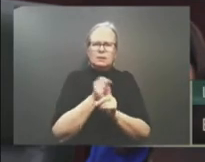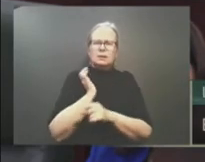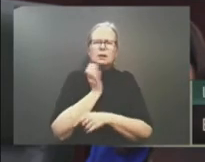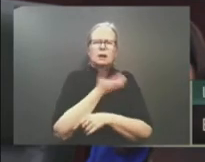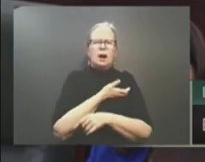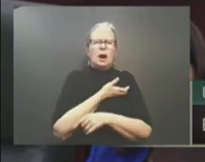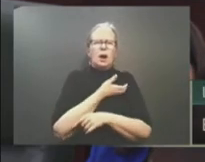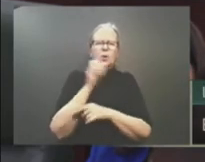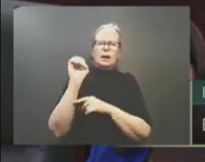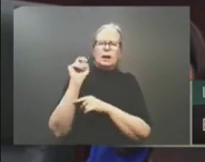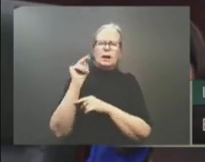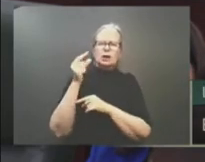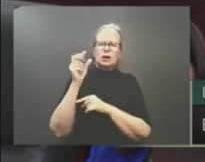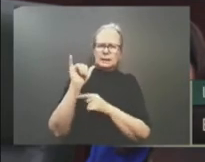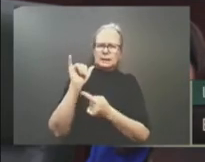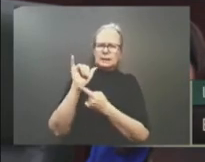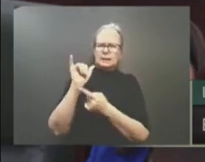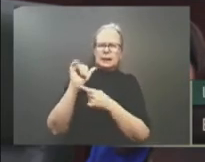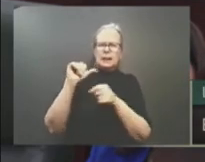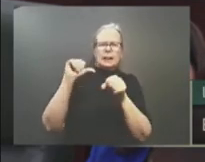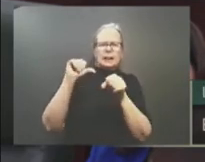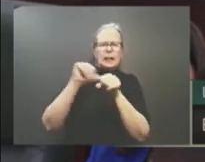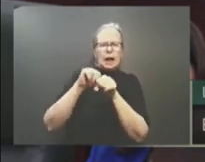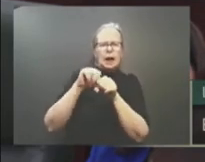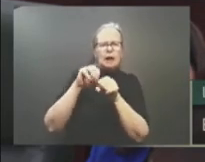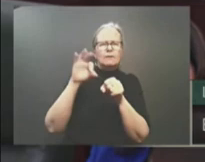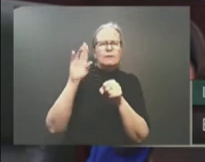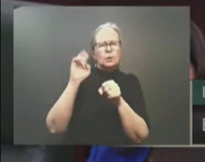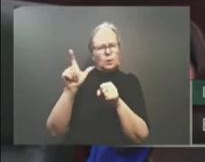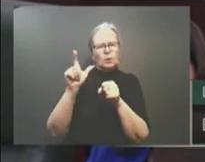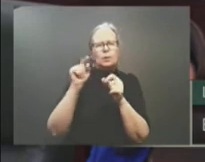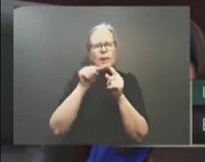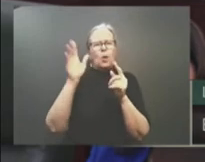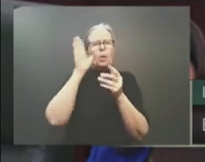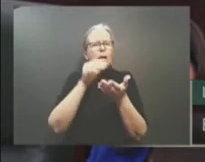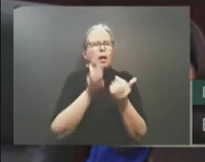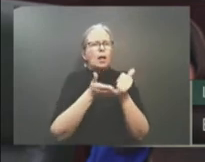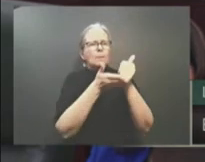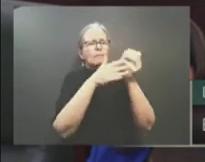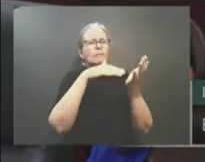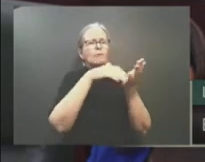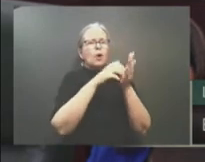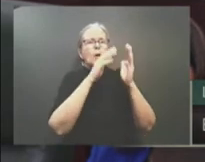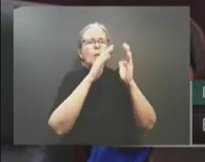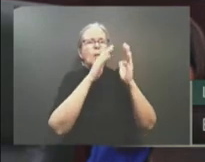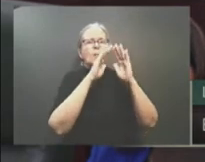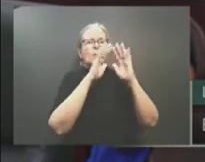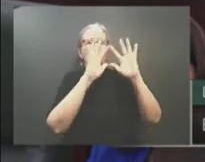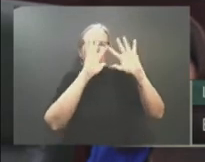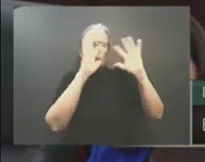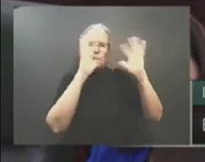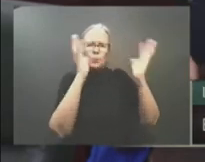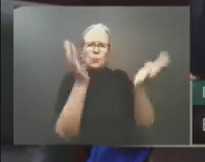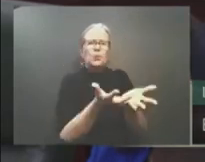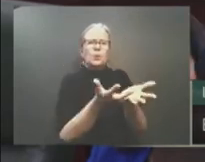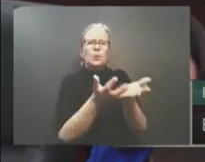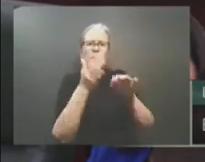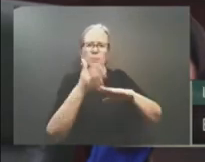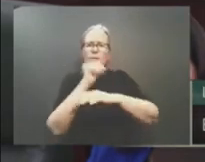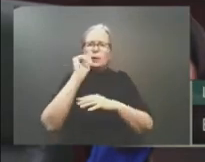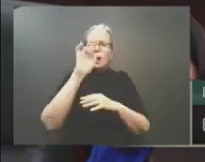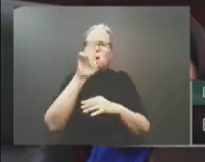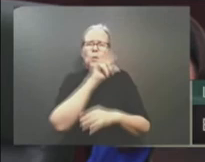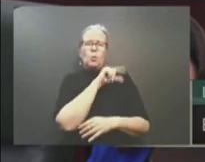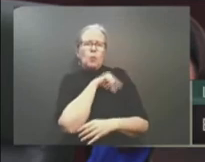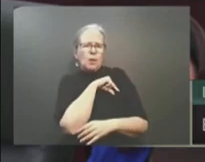more affordable and boost agricultural output. It will improve air quality by displacing dirtier fuels, but it can do none